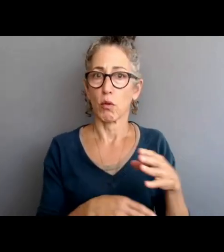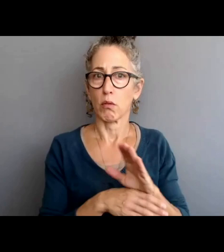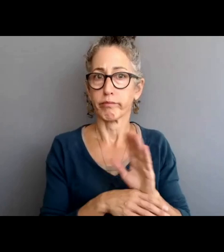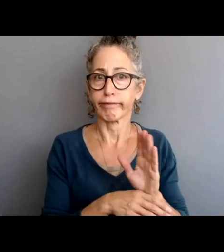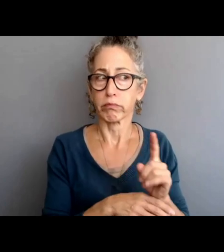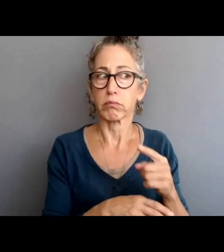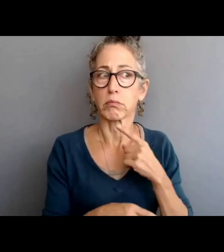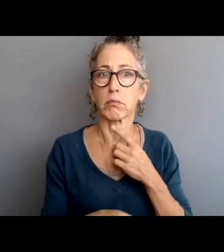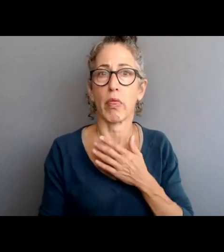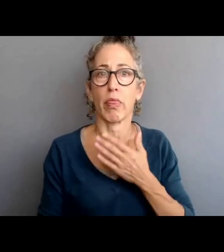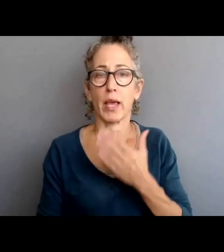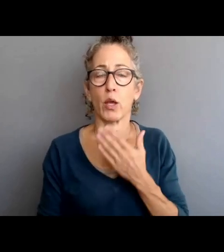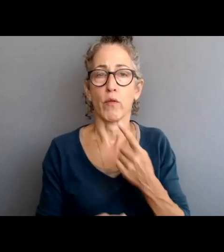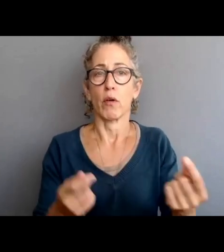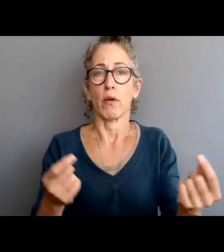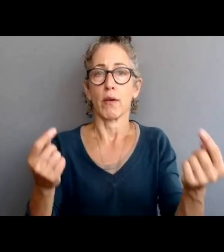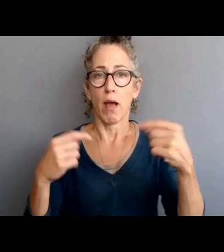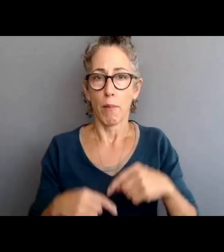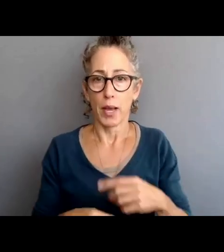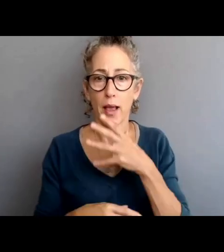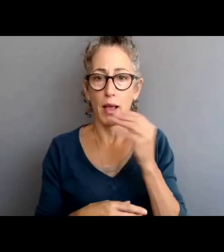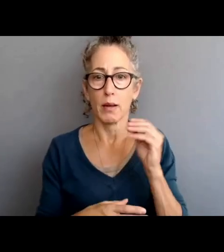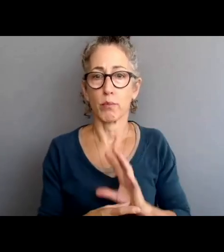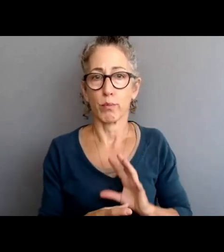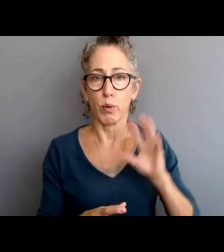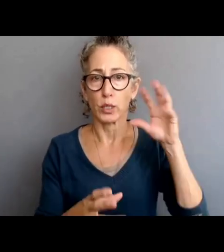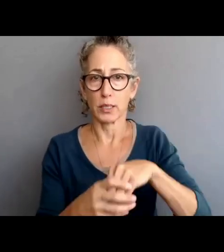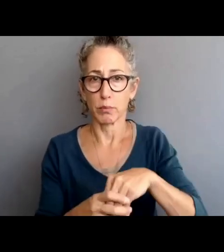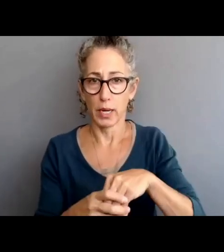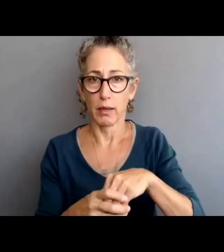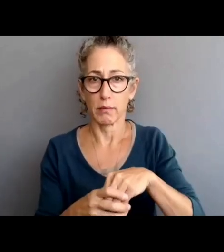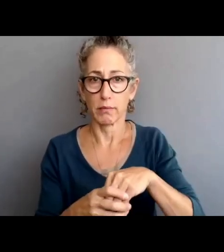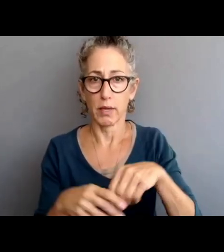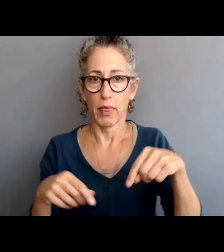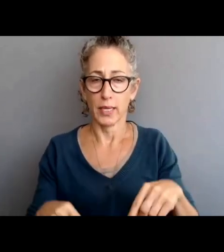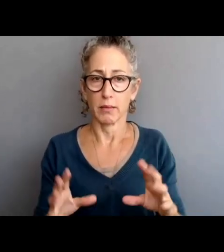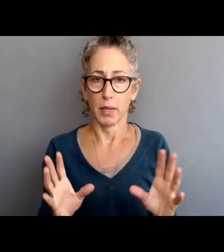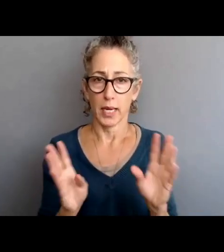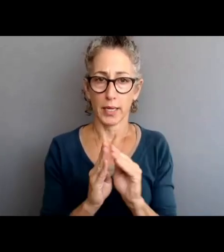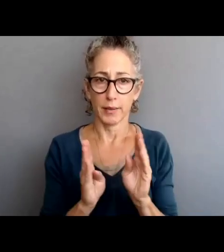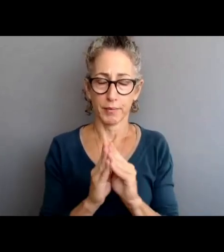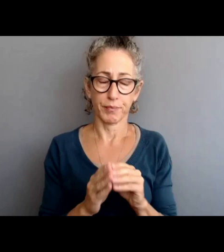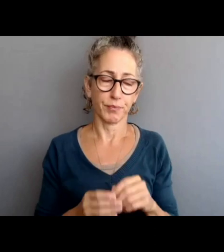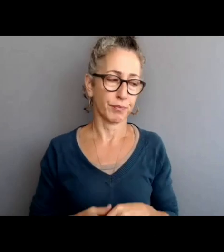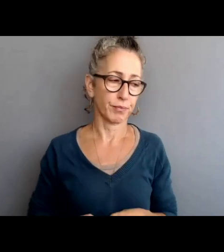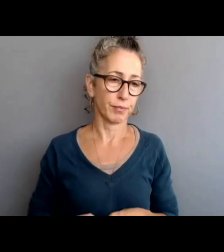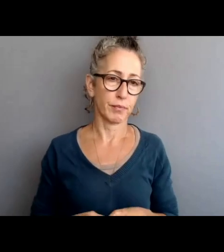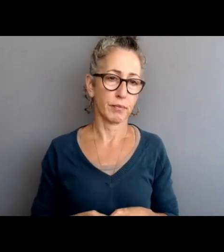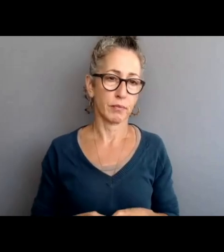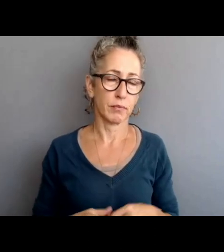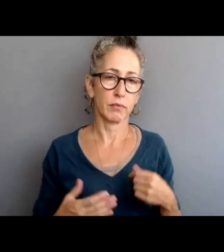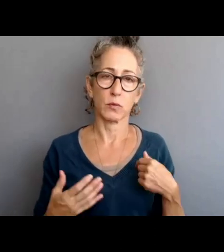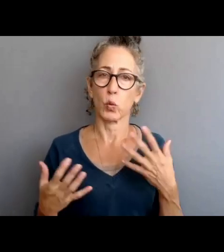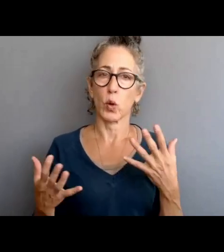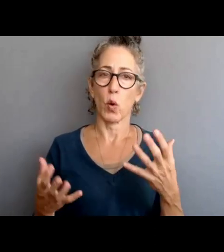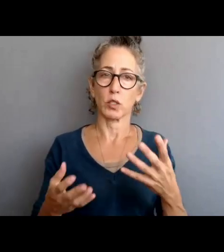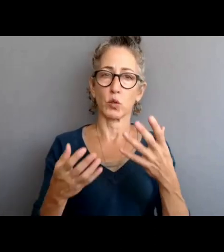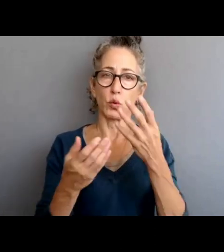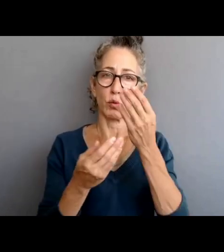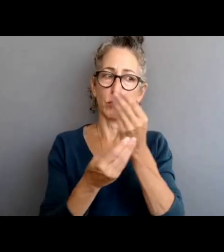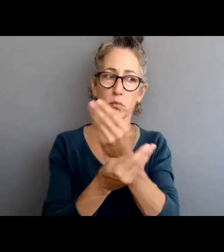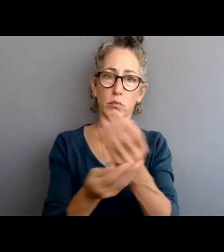really to participate in providing you with a broad overview of our